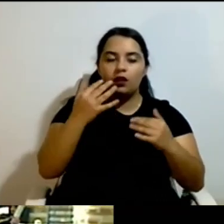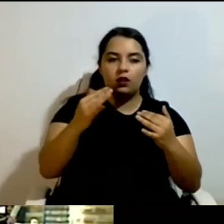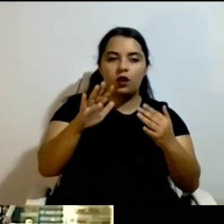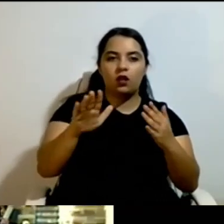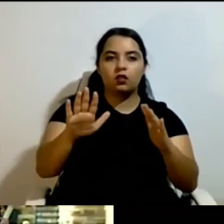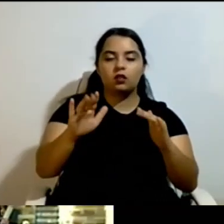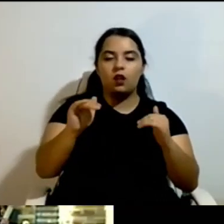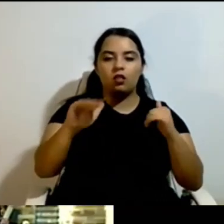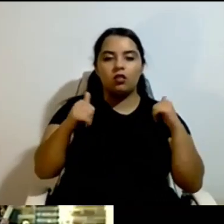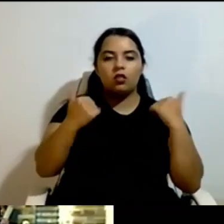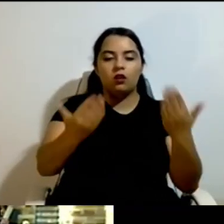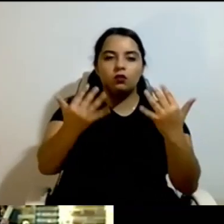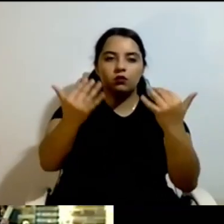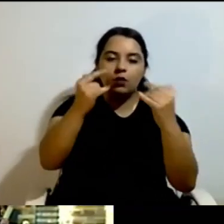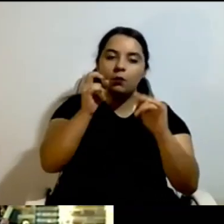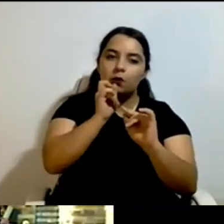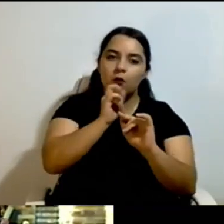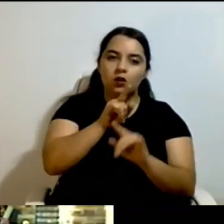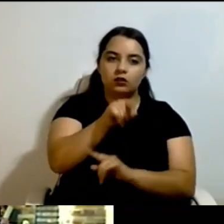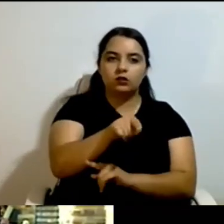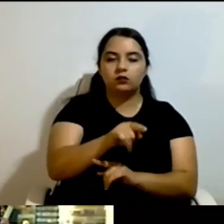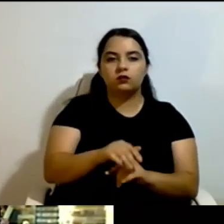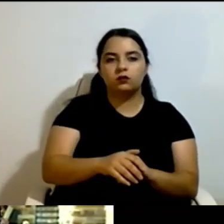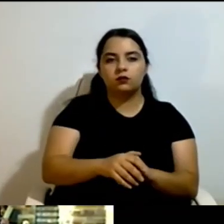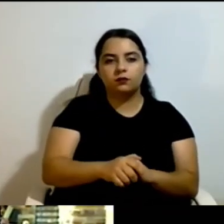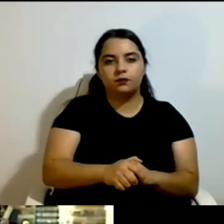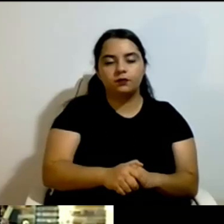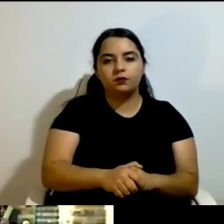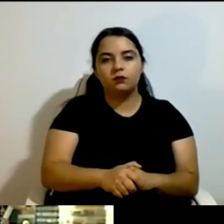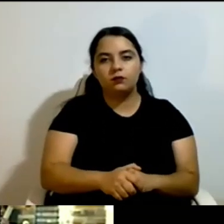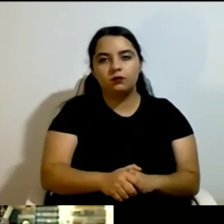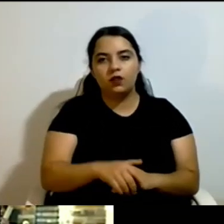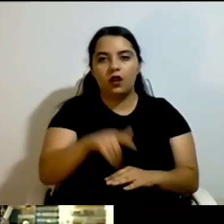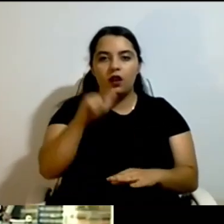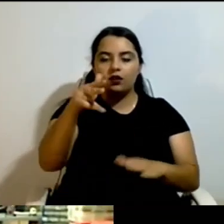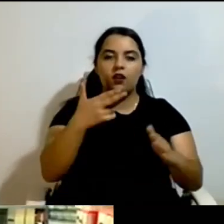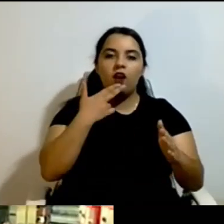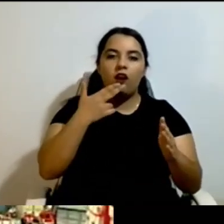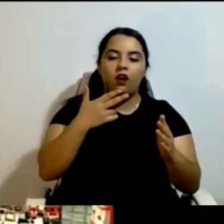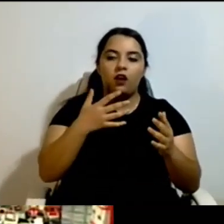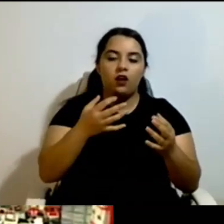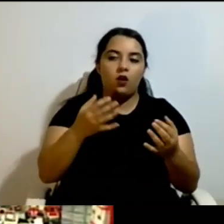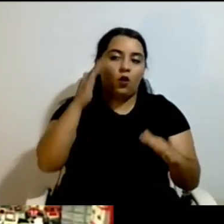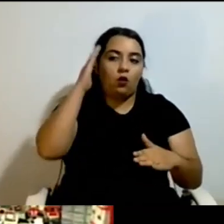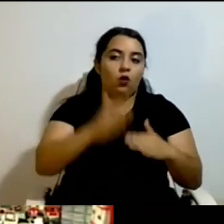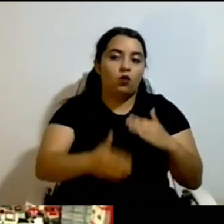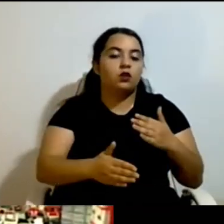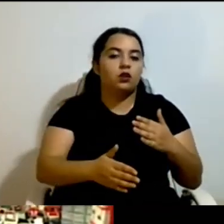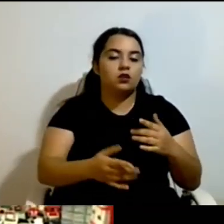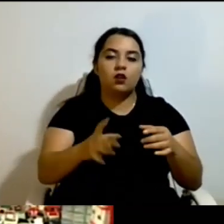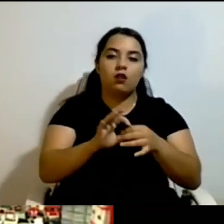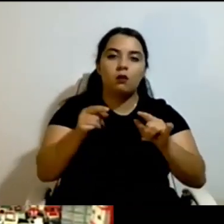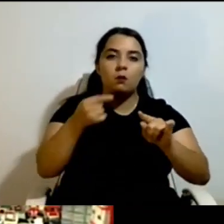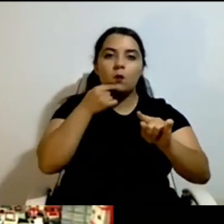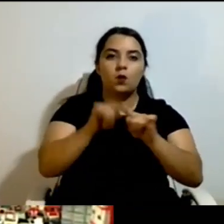that's the political reality we have. Children can also receive personal assistance.